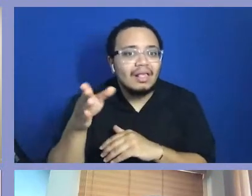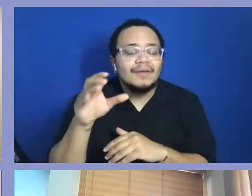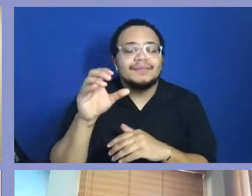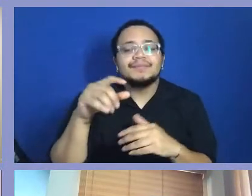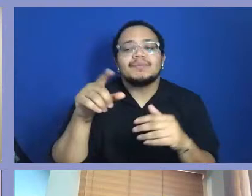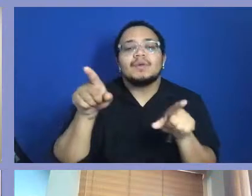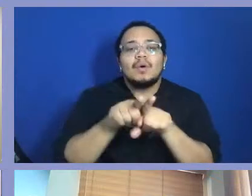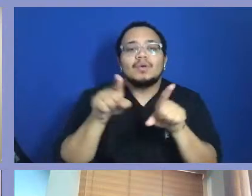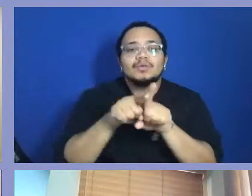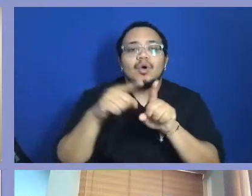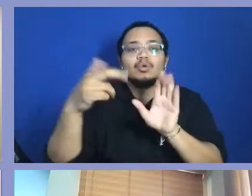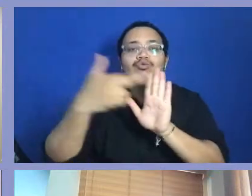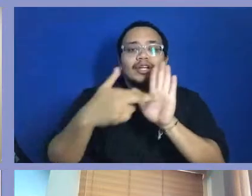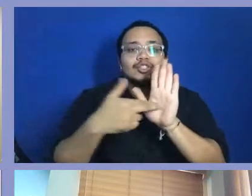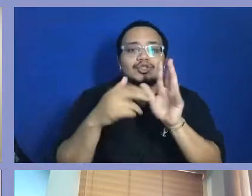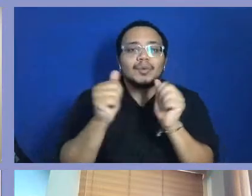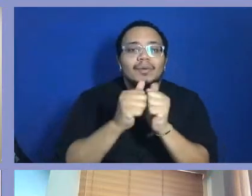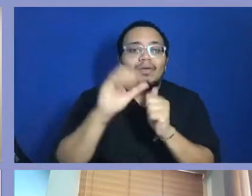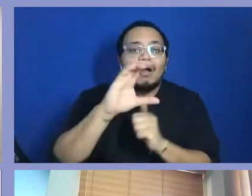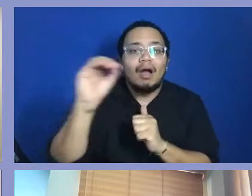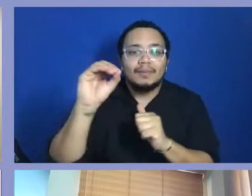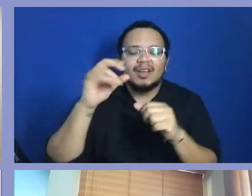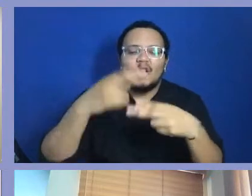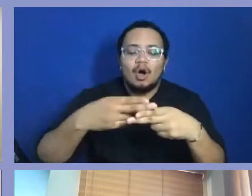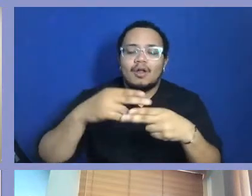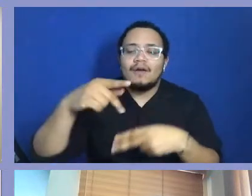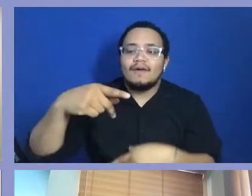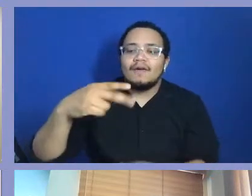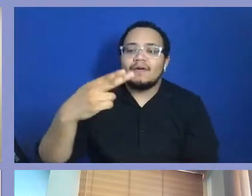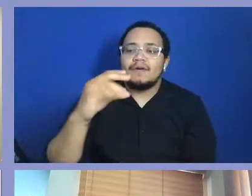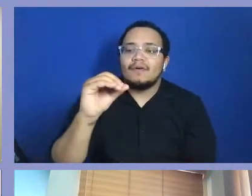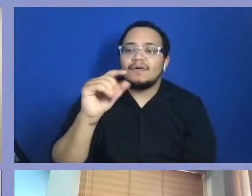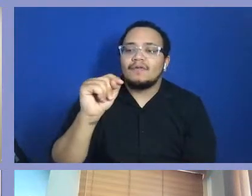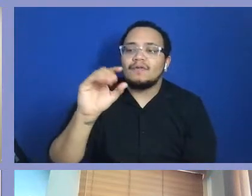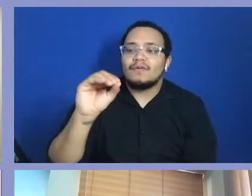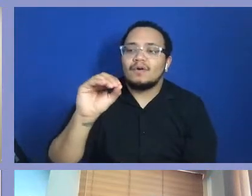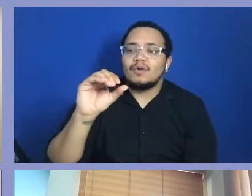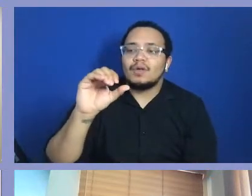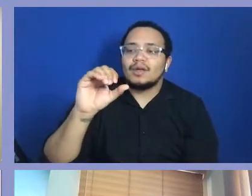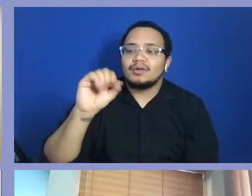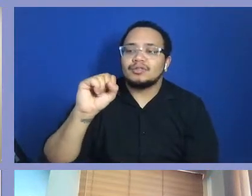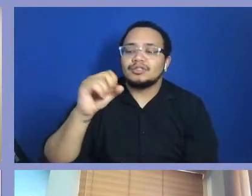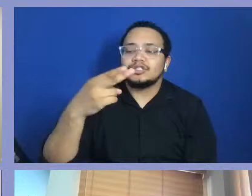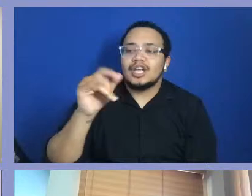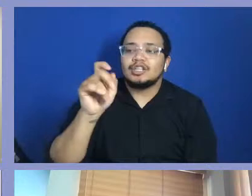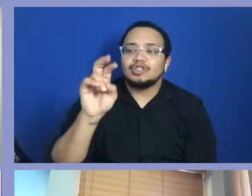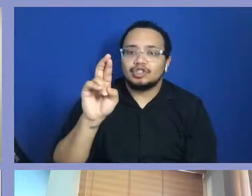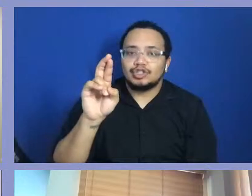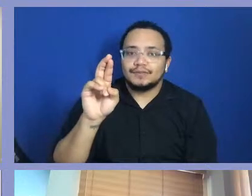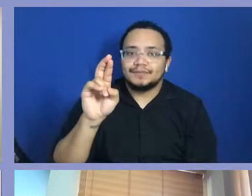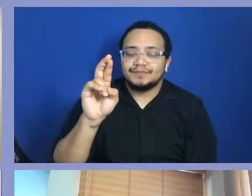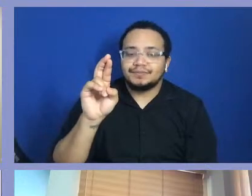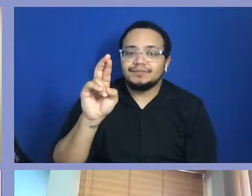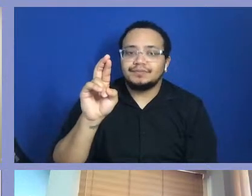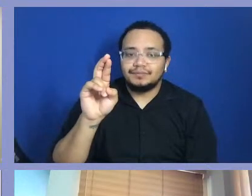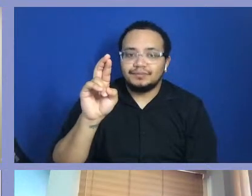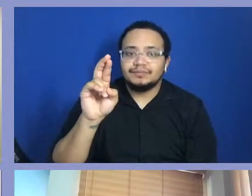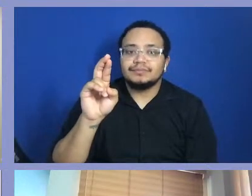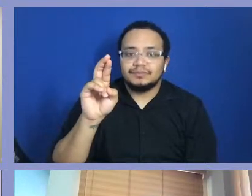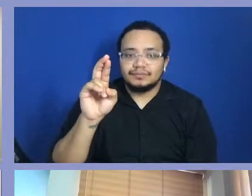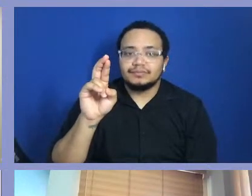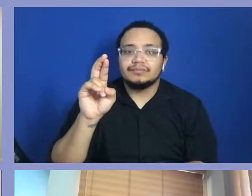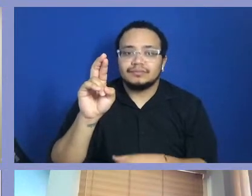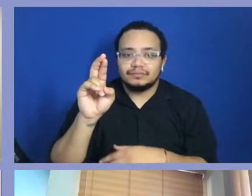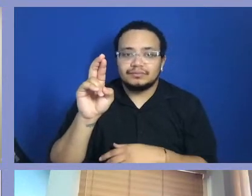like photo shelter, wherever that image travels to around the world. If you didn't get your royalty fee or your paycheck,